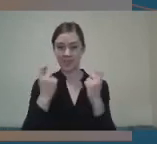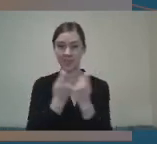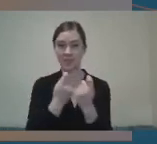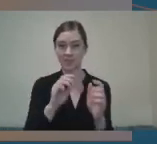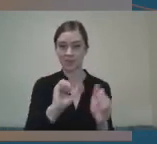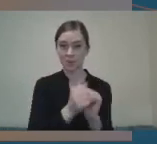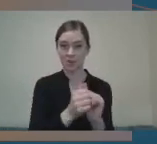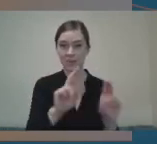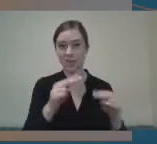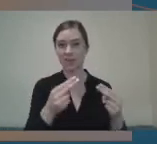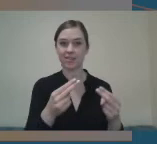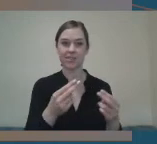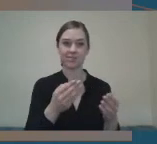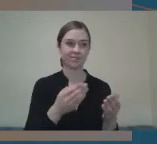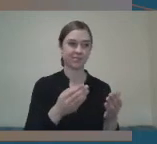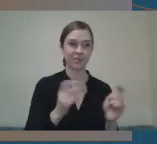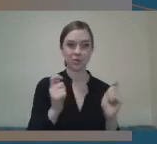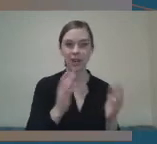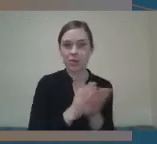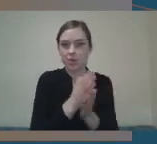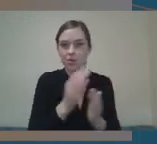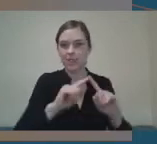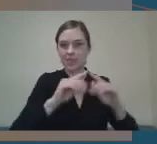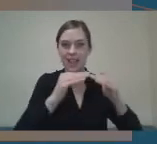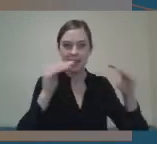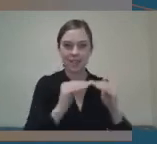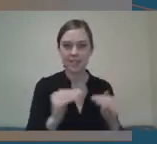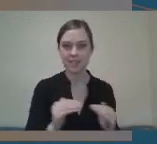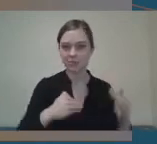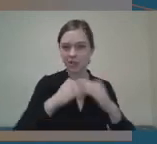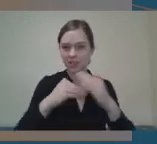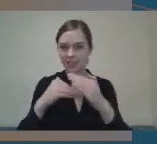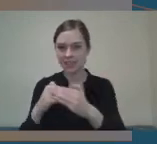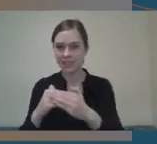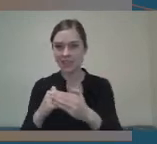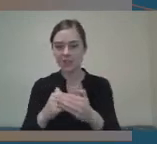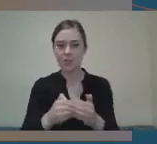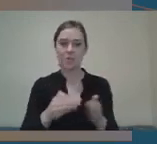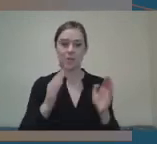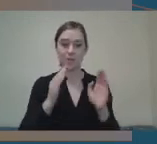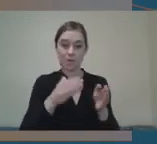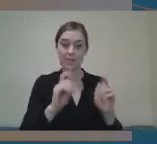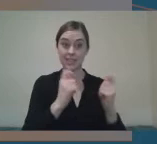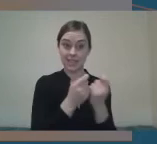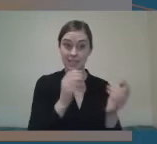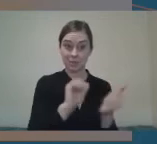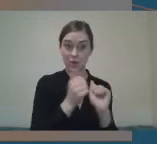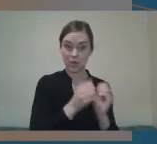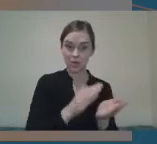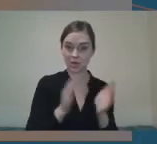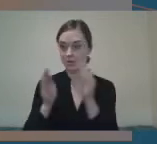various levels of the restrictions. So people have shifted their focus towards more individual sports. And that's a trend we've been seeing in participation